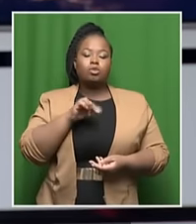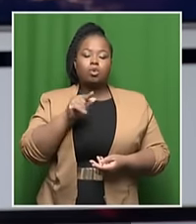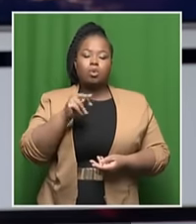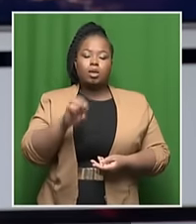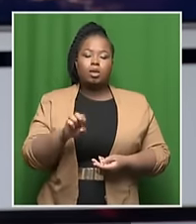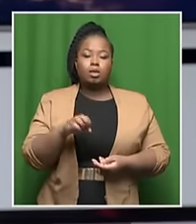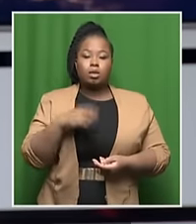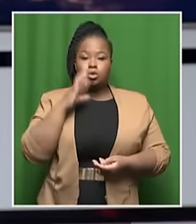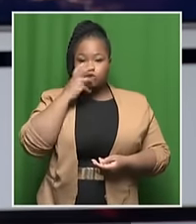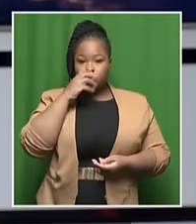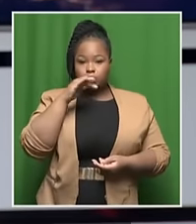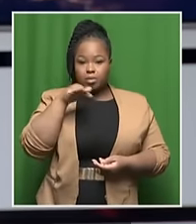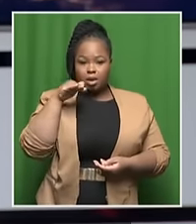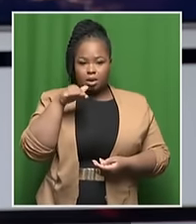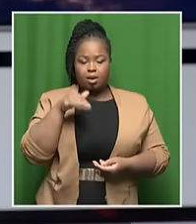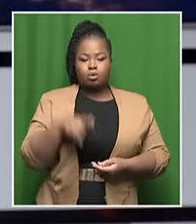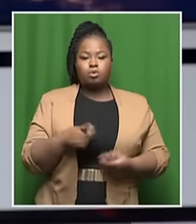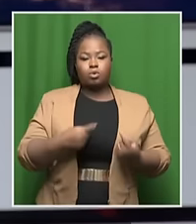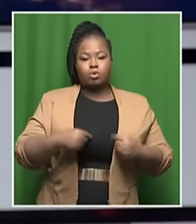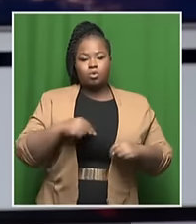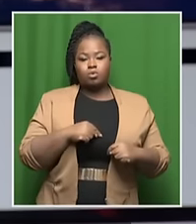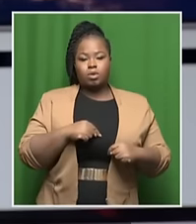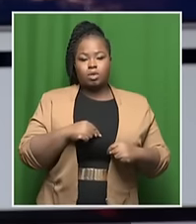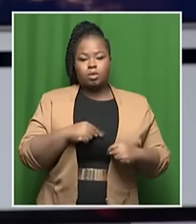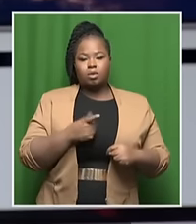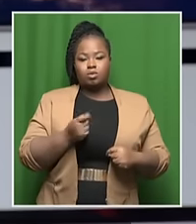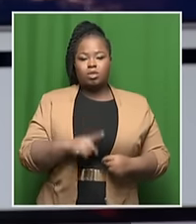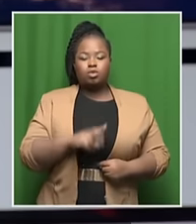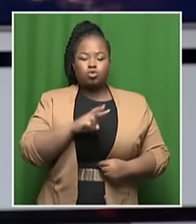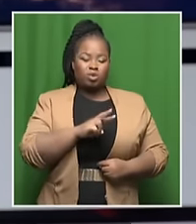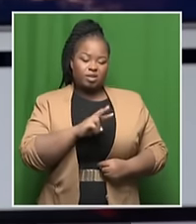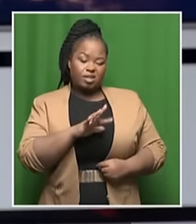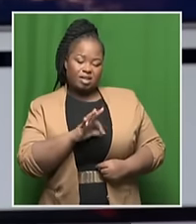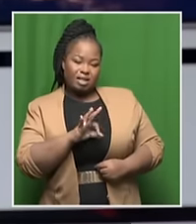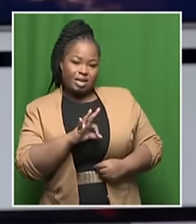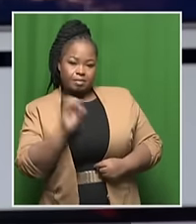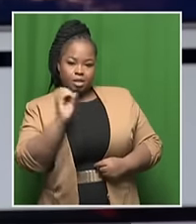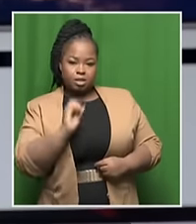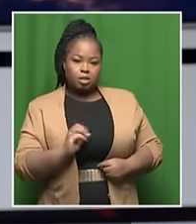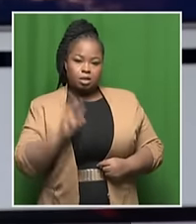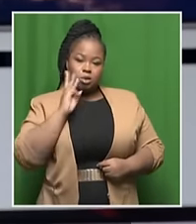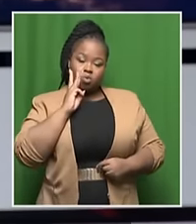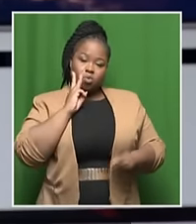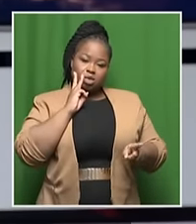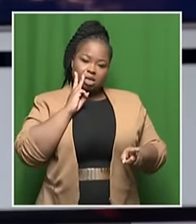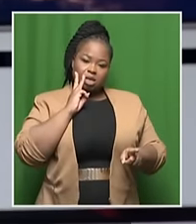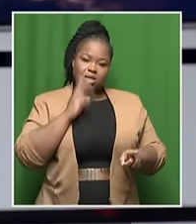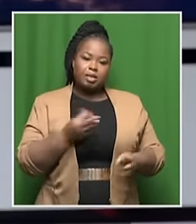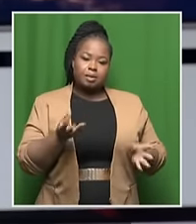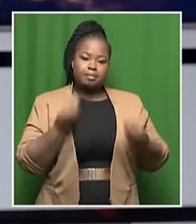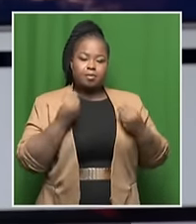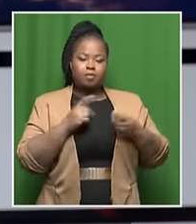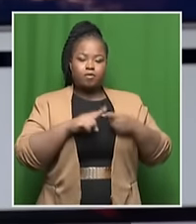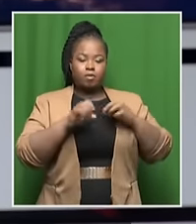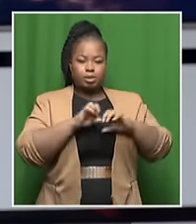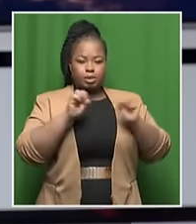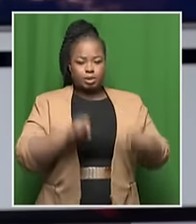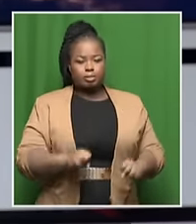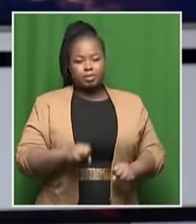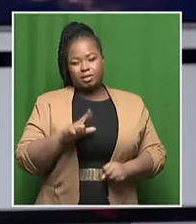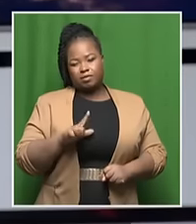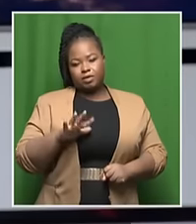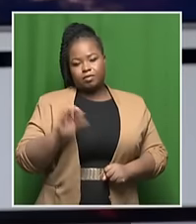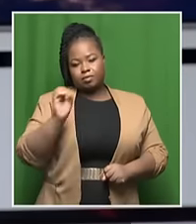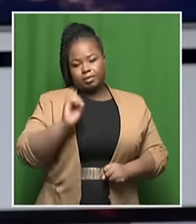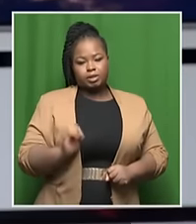What we are doing is we are treating 23% of the water that they withdraw from the system. About 75